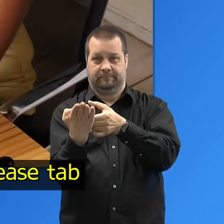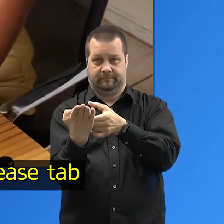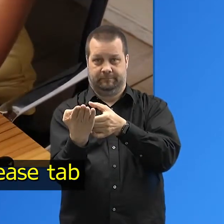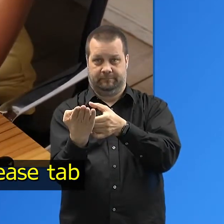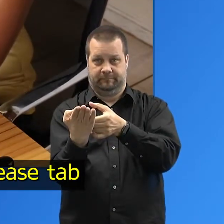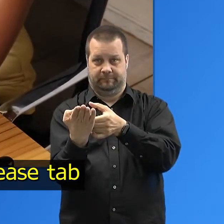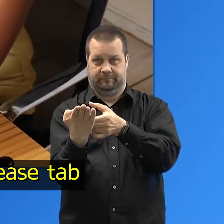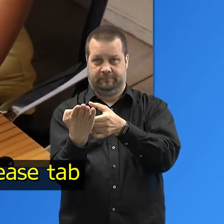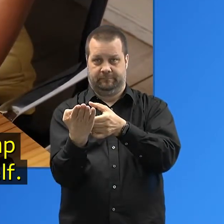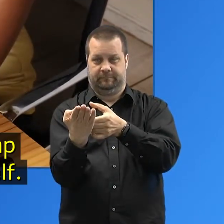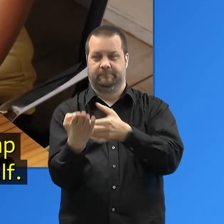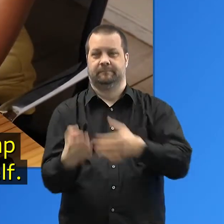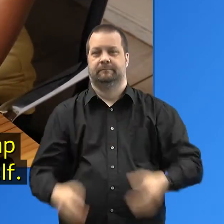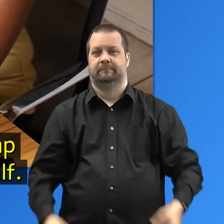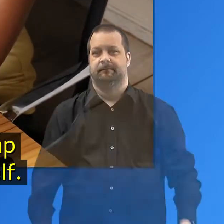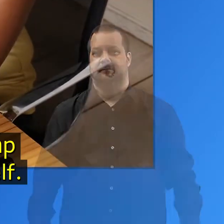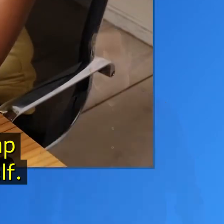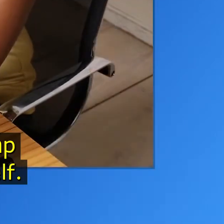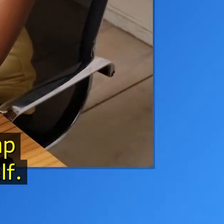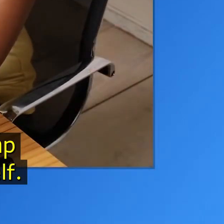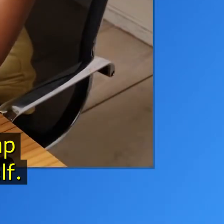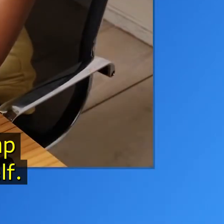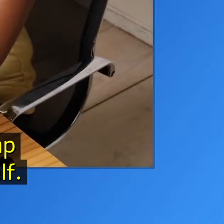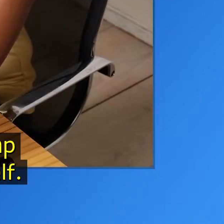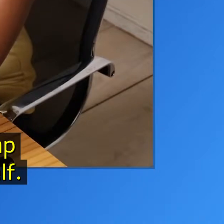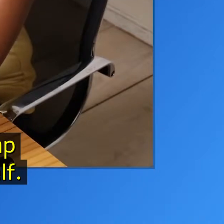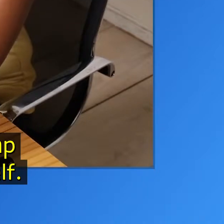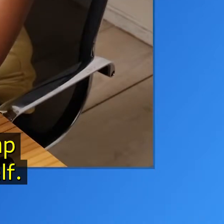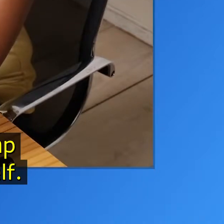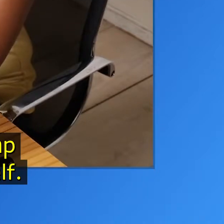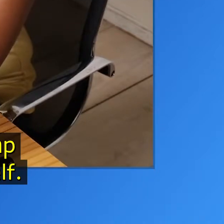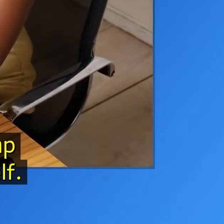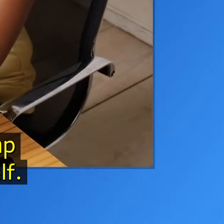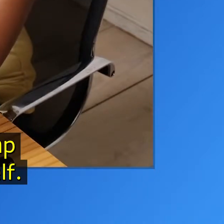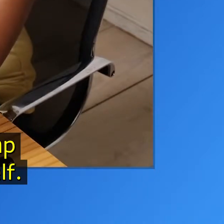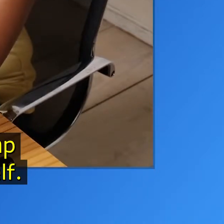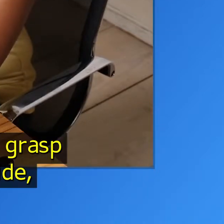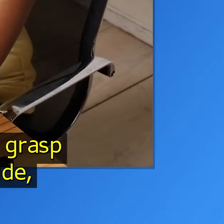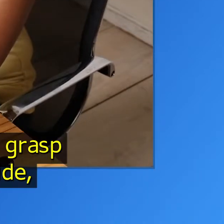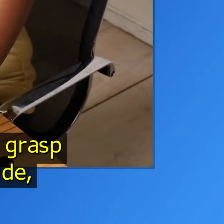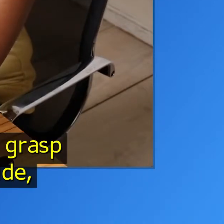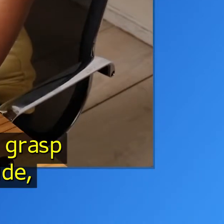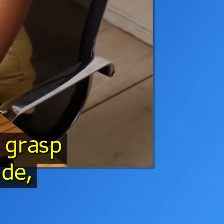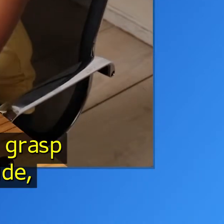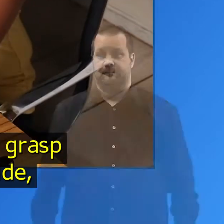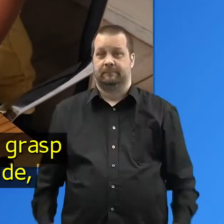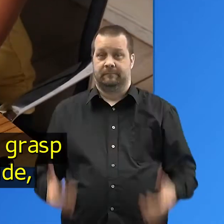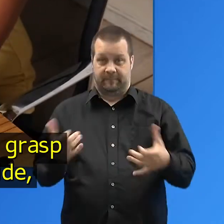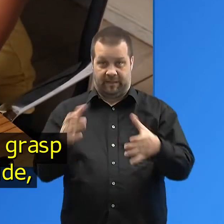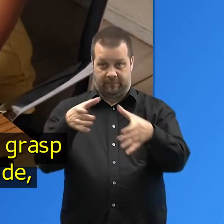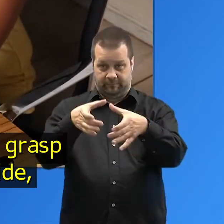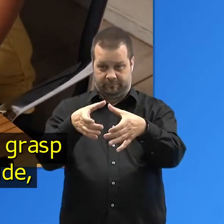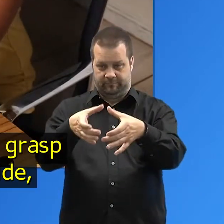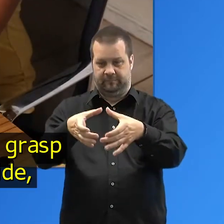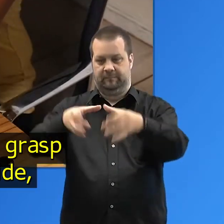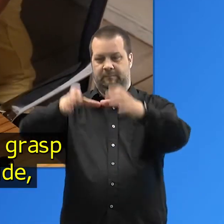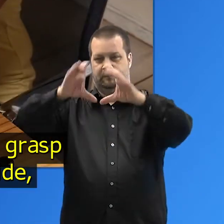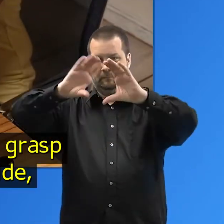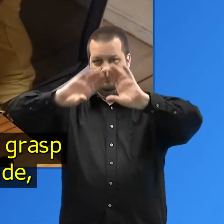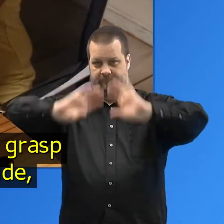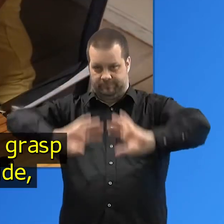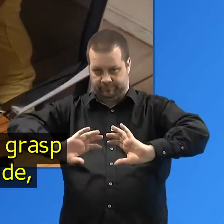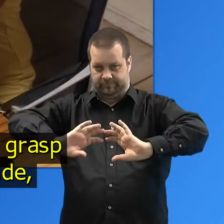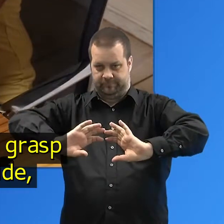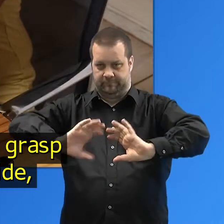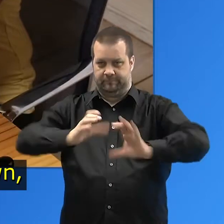upwards on the release tab and the plastic flap should release itself. You can now carefully grasp the